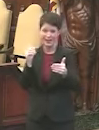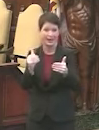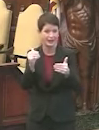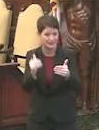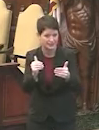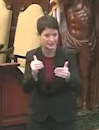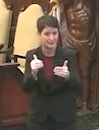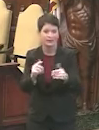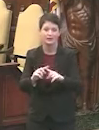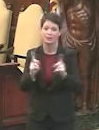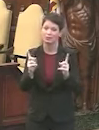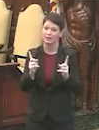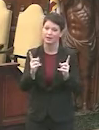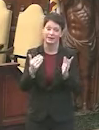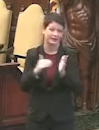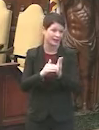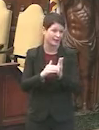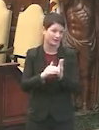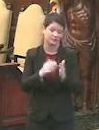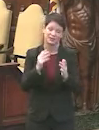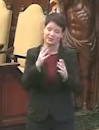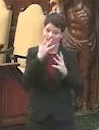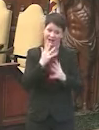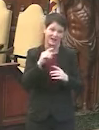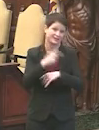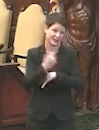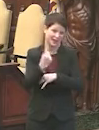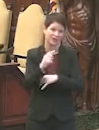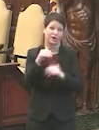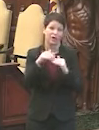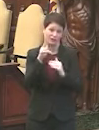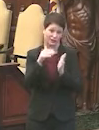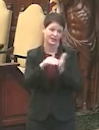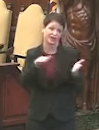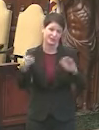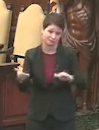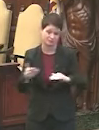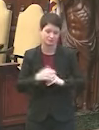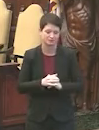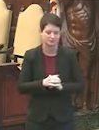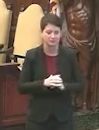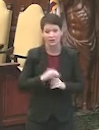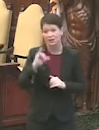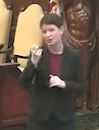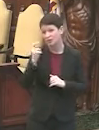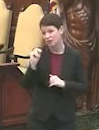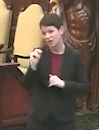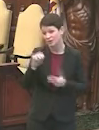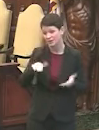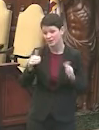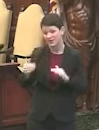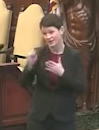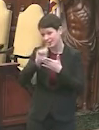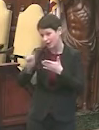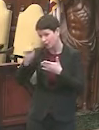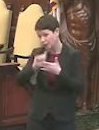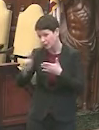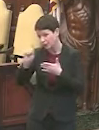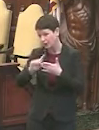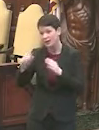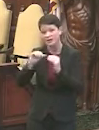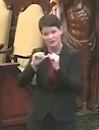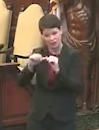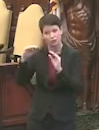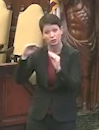certainly has been difficult as we mark on that milestone. Now, in the month of January, the number of deaths we're experiencing per week has been